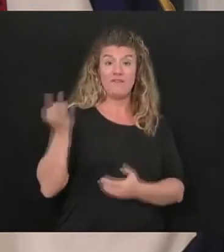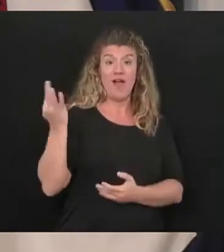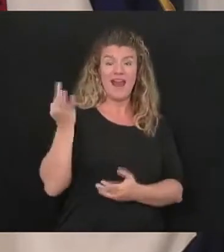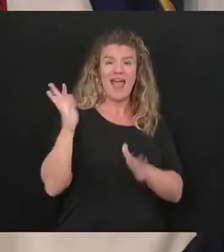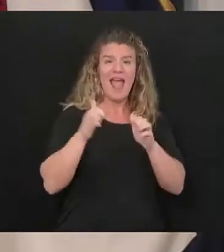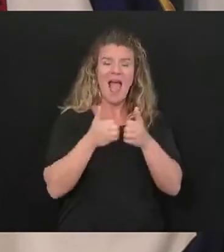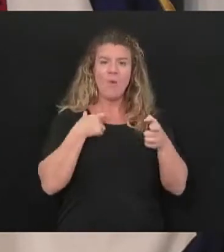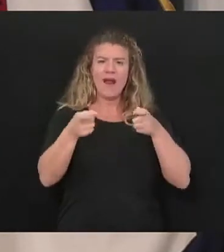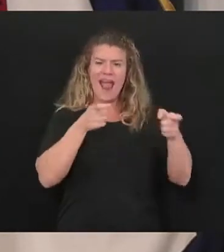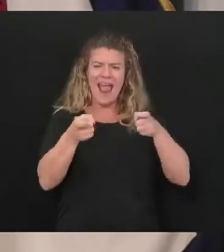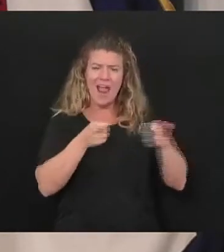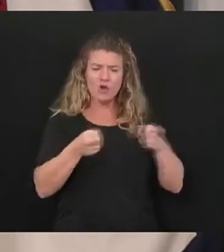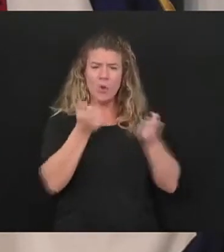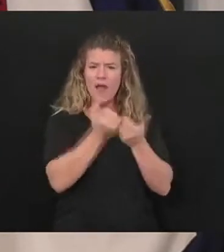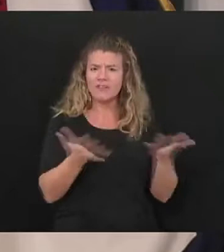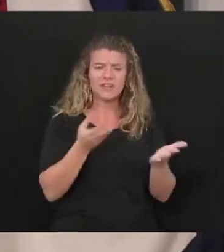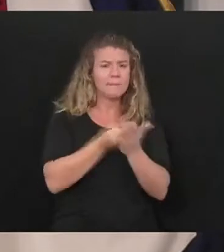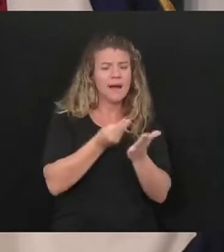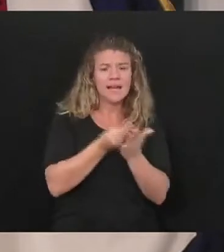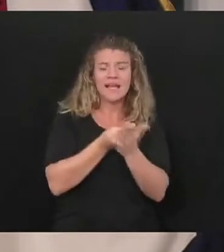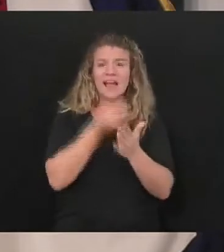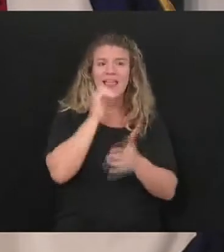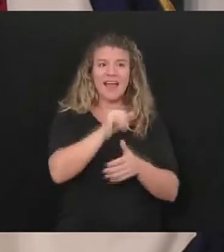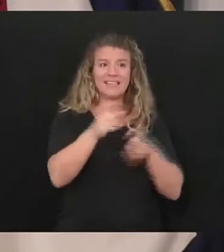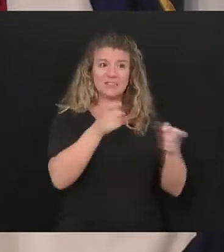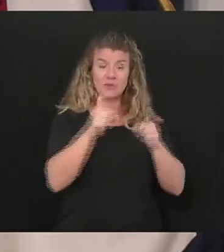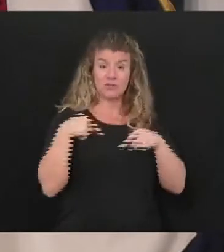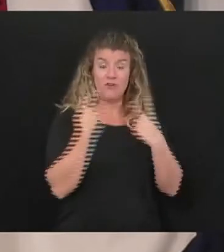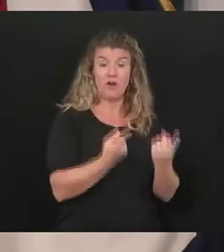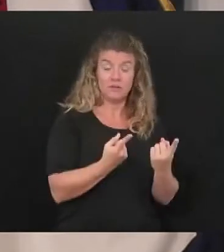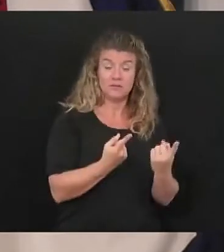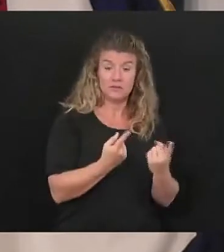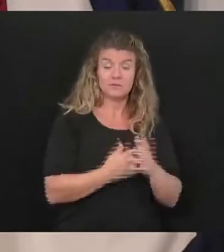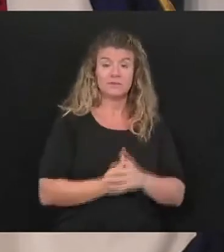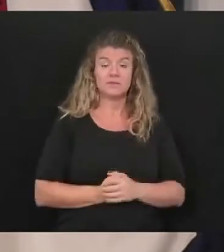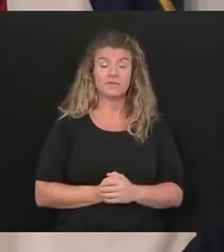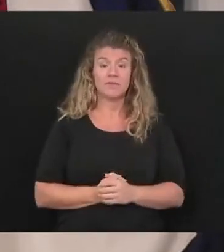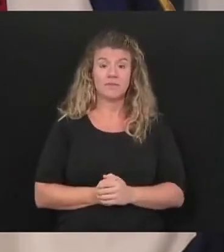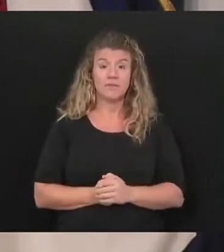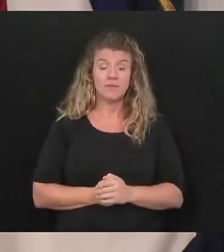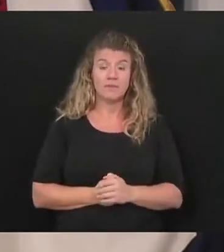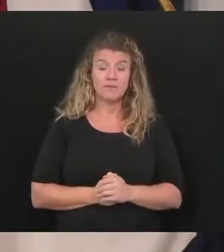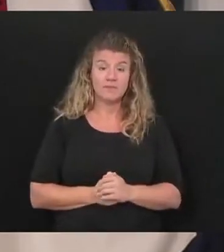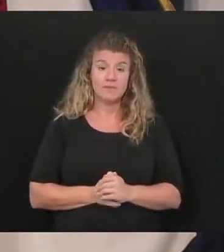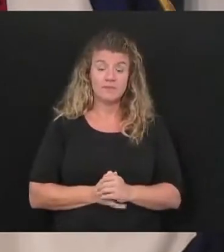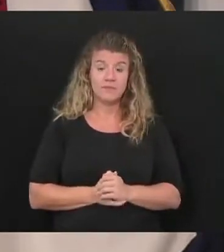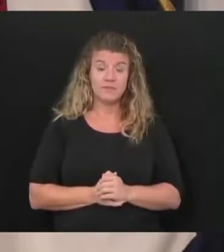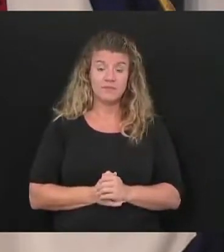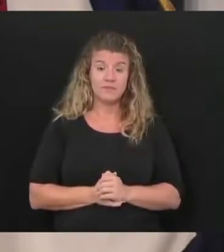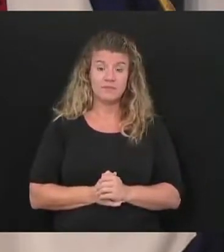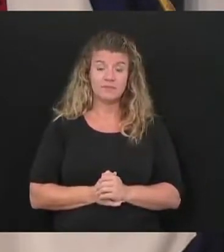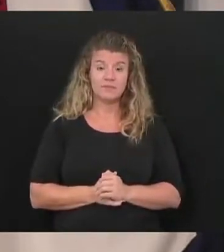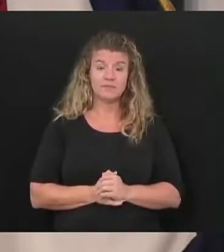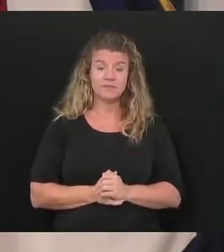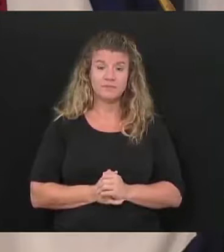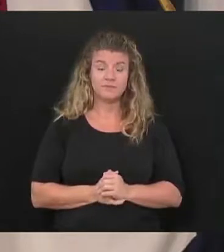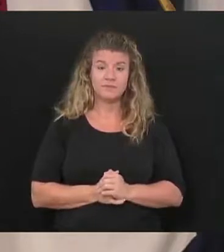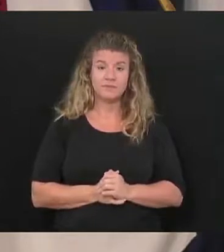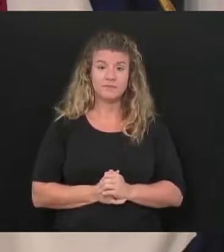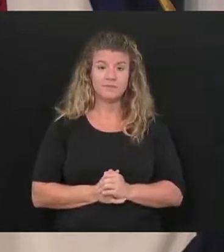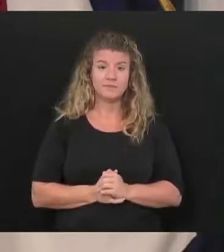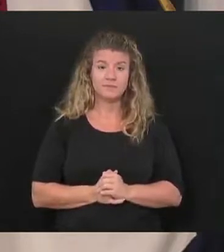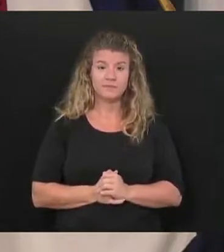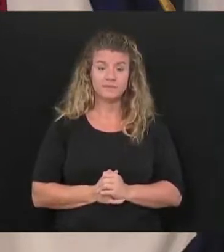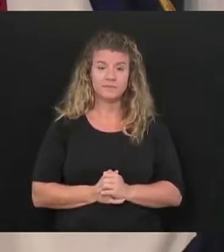handle all of the monies and how the monies have been handled, you know, I don't say this from the standpoint